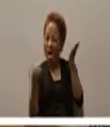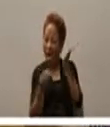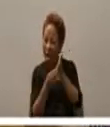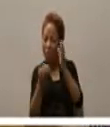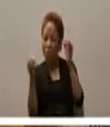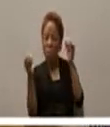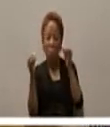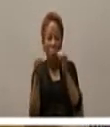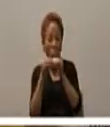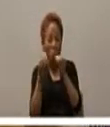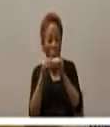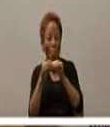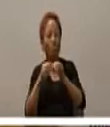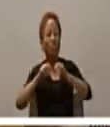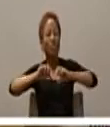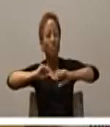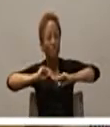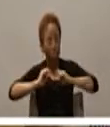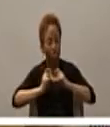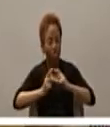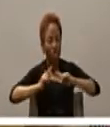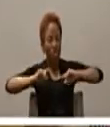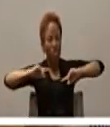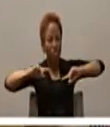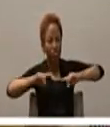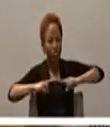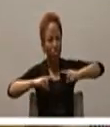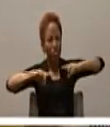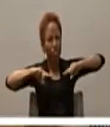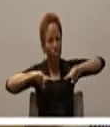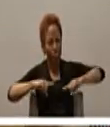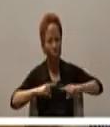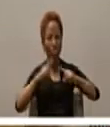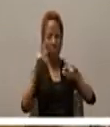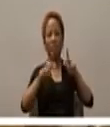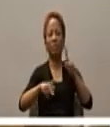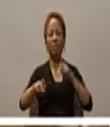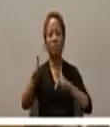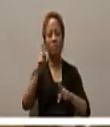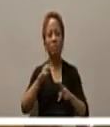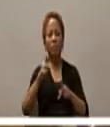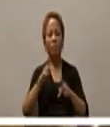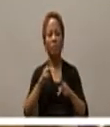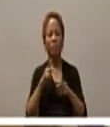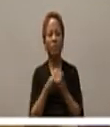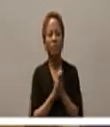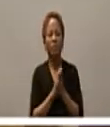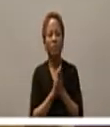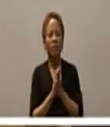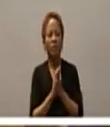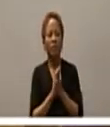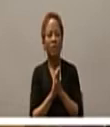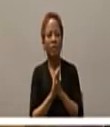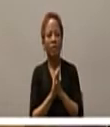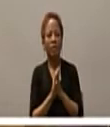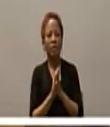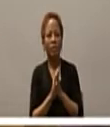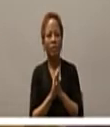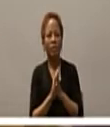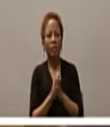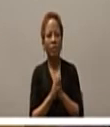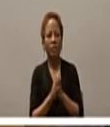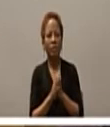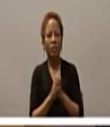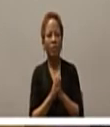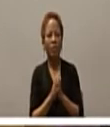the struggles just to exist you see and so that challenge to look out to not to to be looking